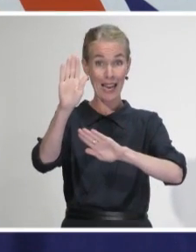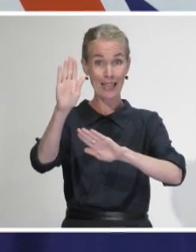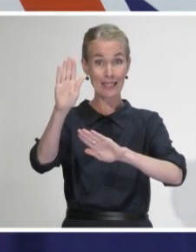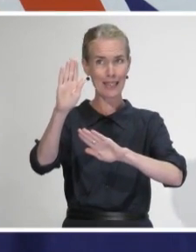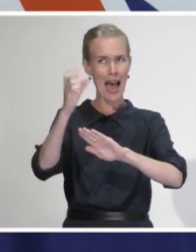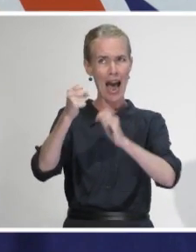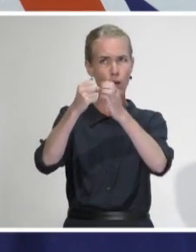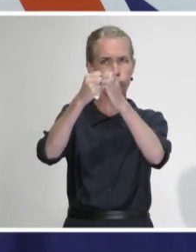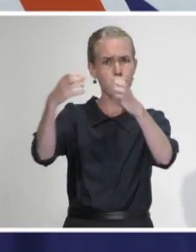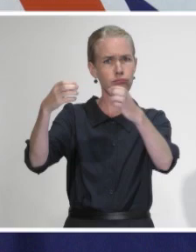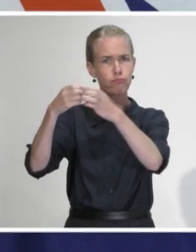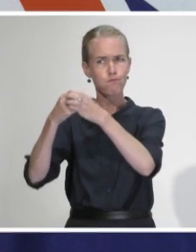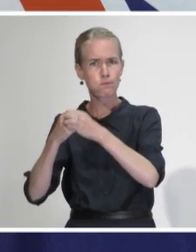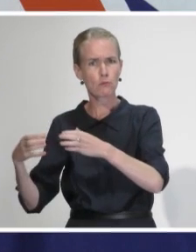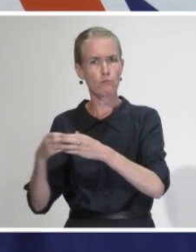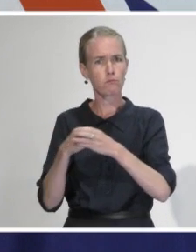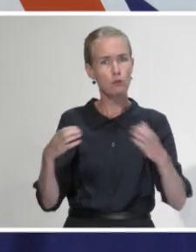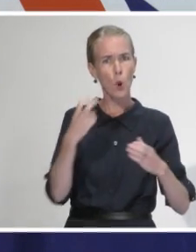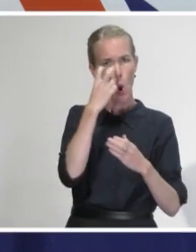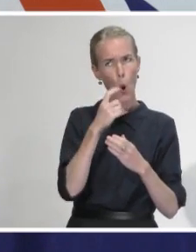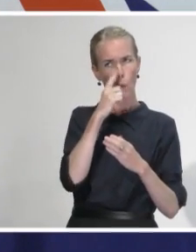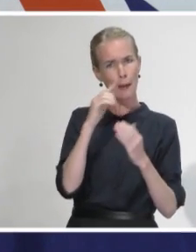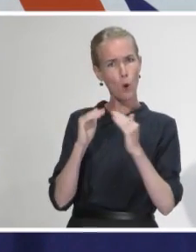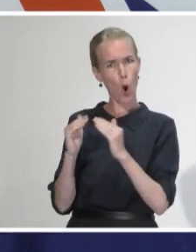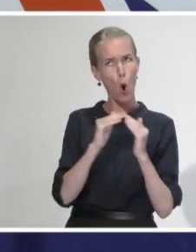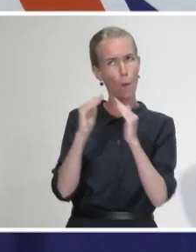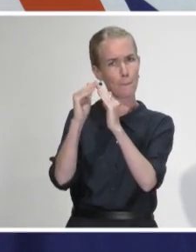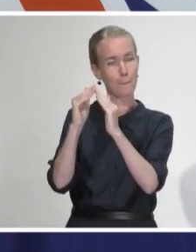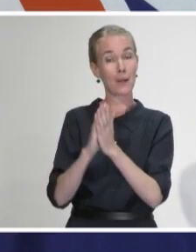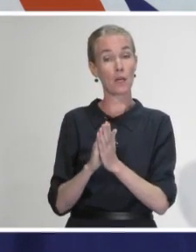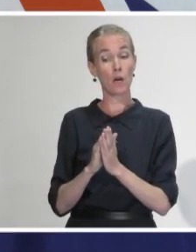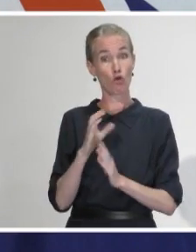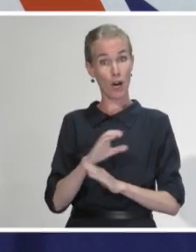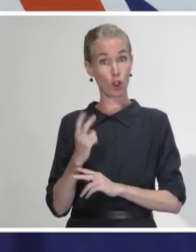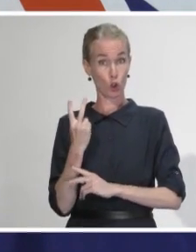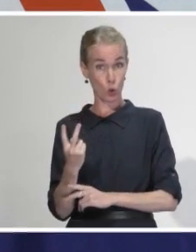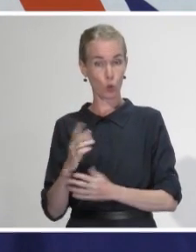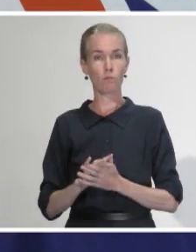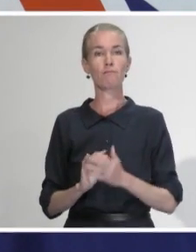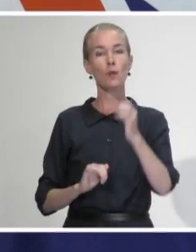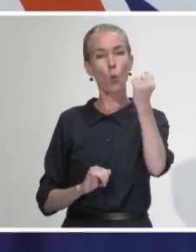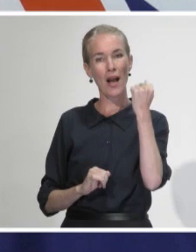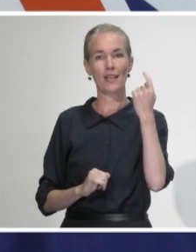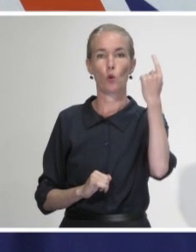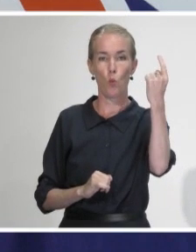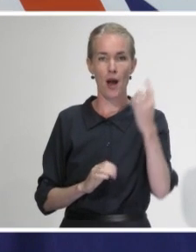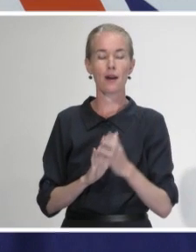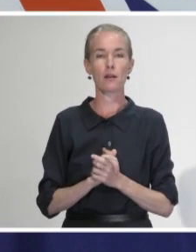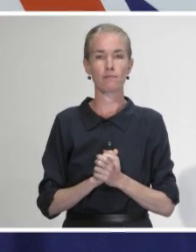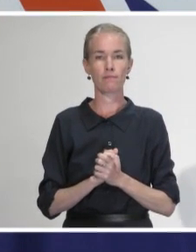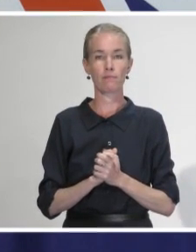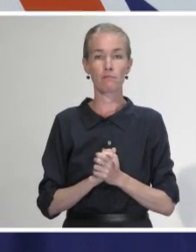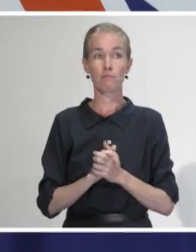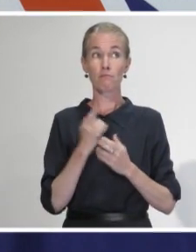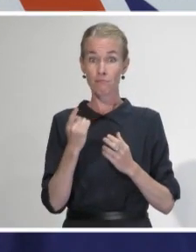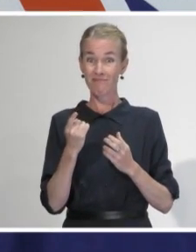clusters in age residential care facilities. Two are in Christchurch and one in the Waikato. Now we know from